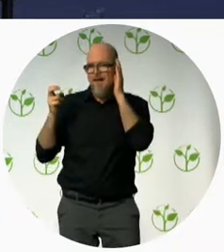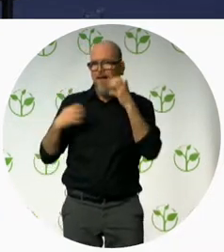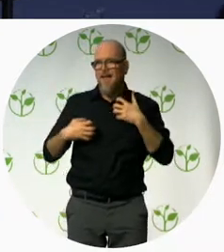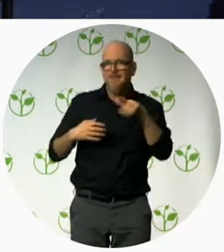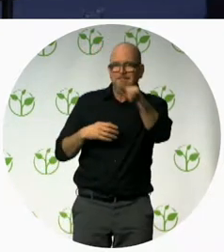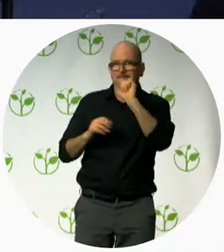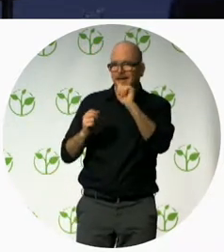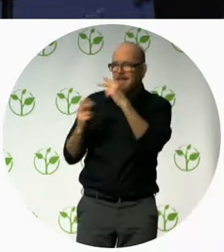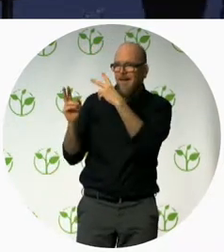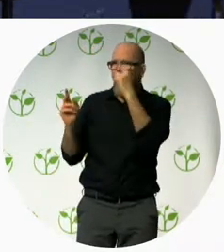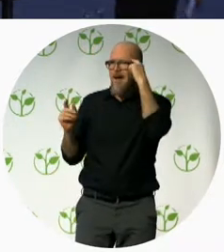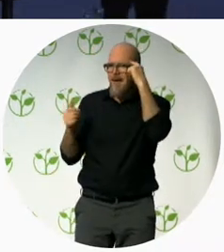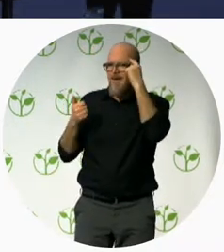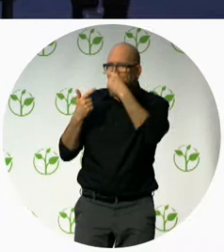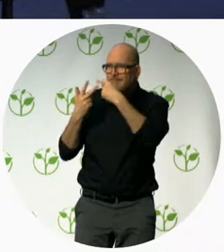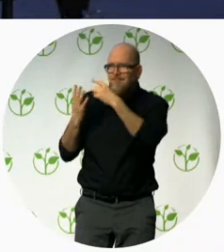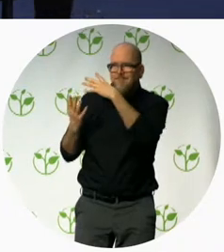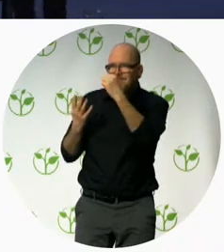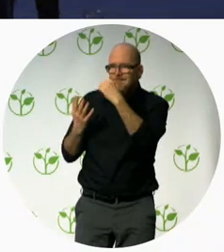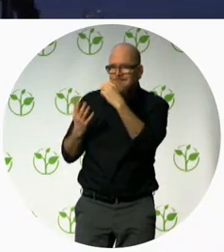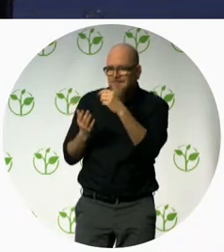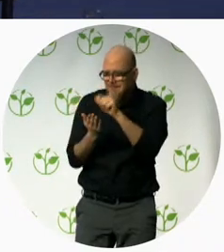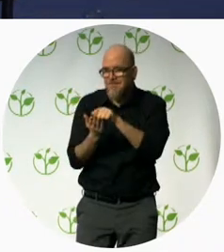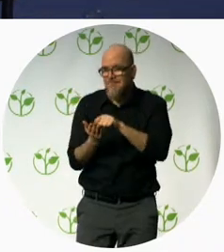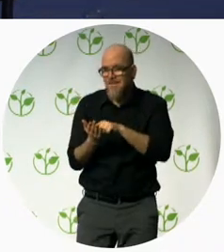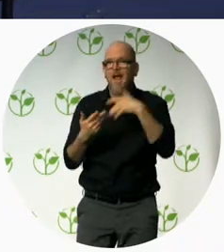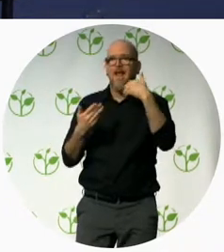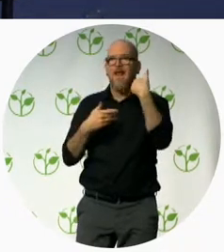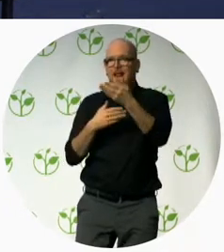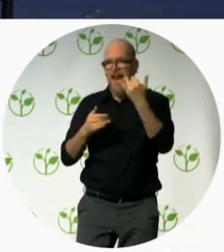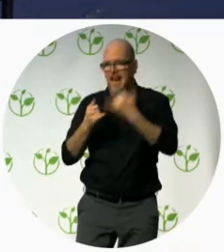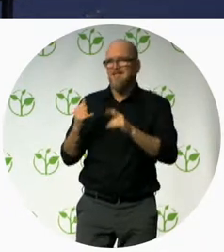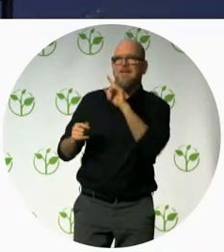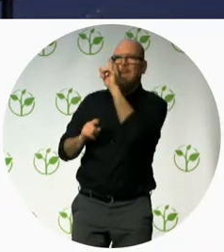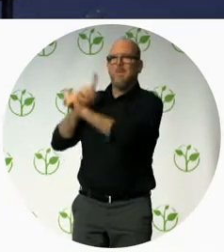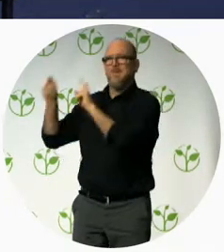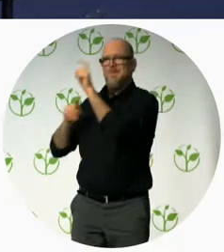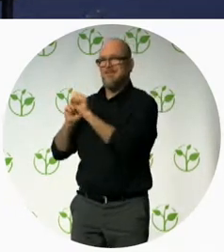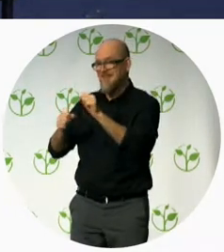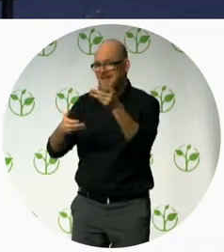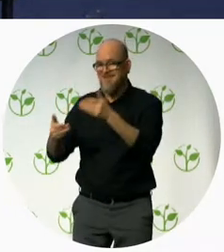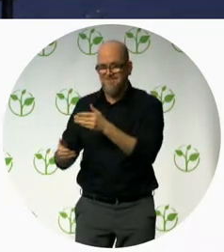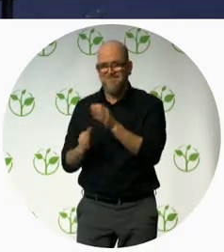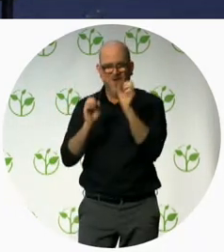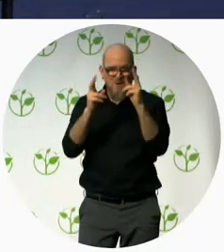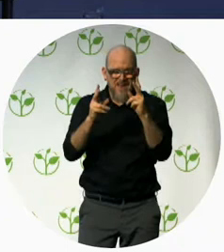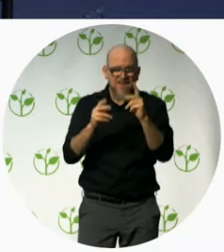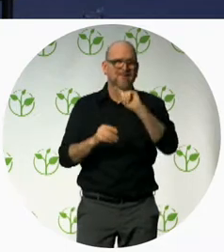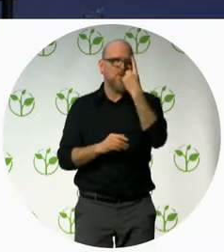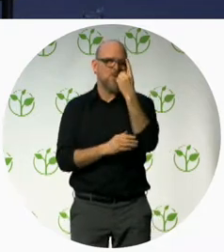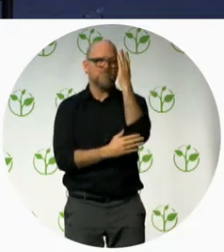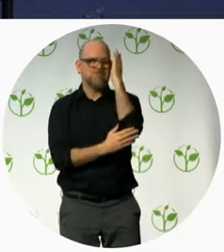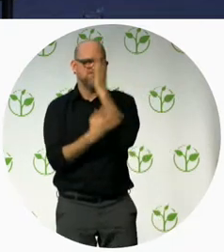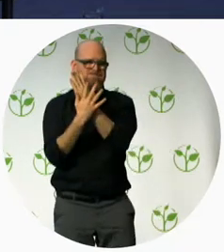time at the end for your questions I know you'll have plenty of questions for our panelists today so without further ado